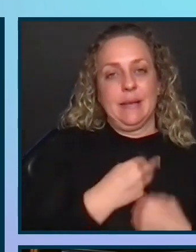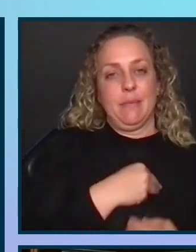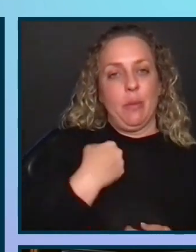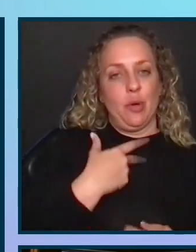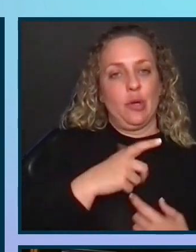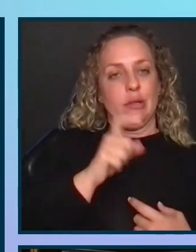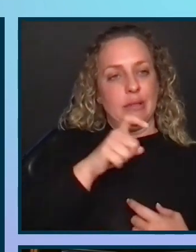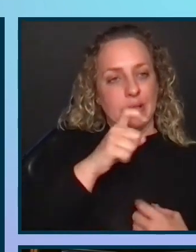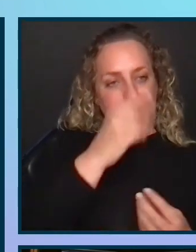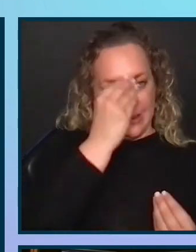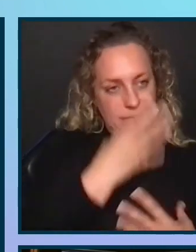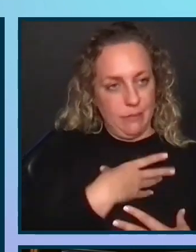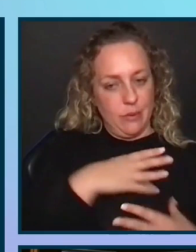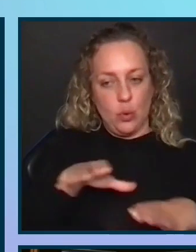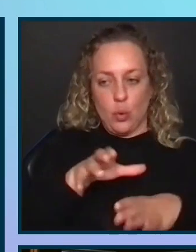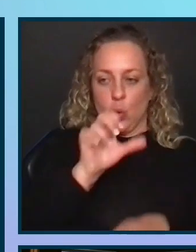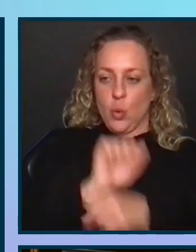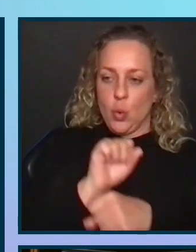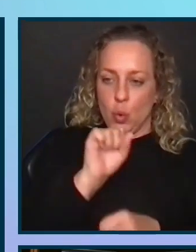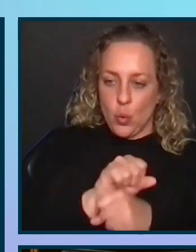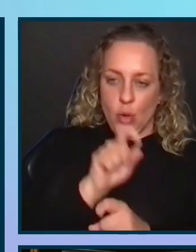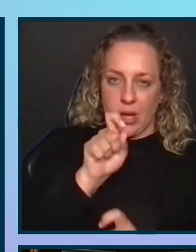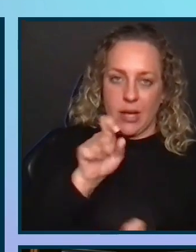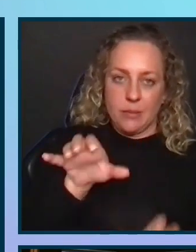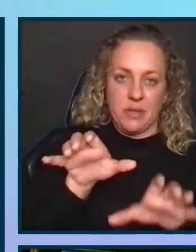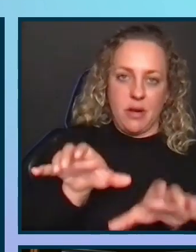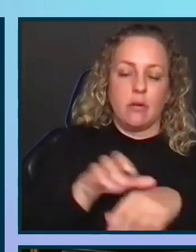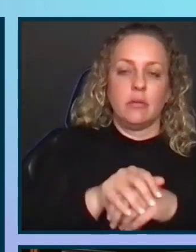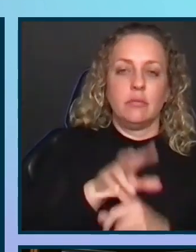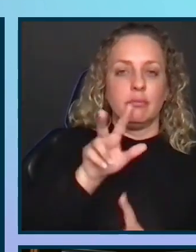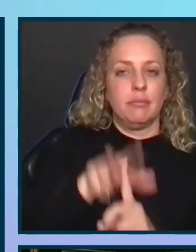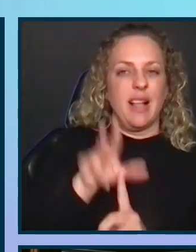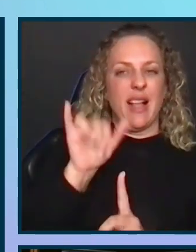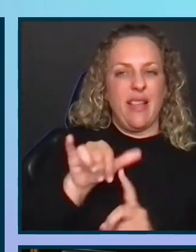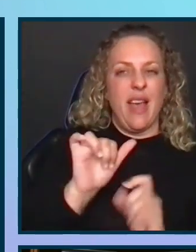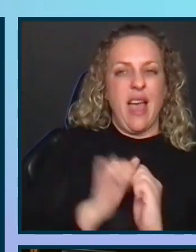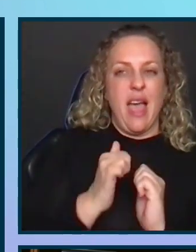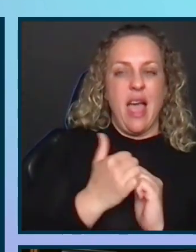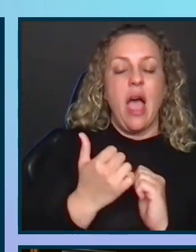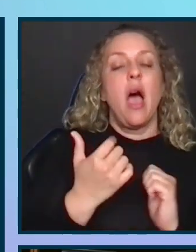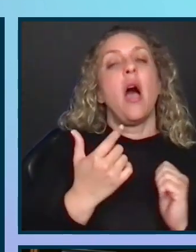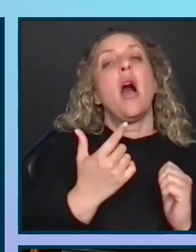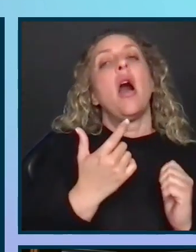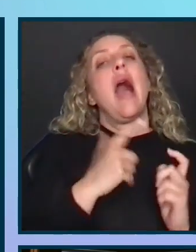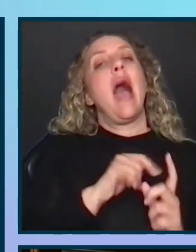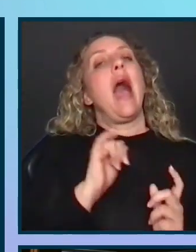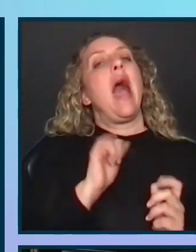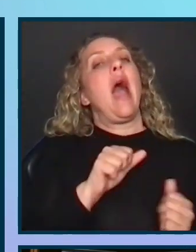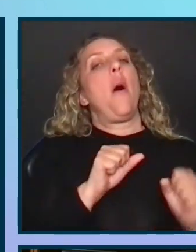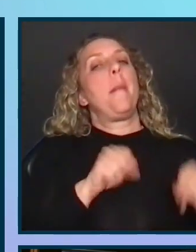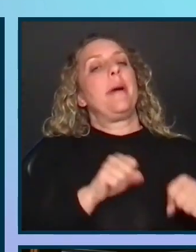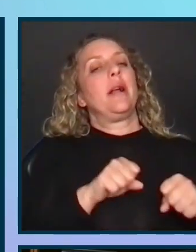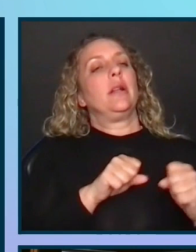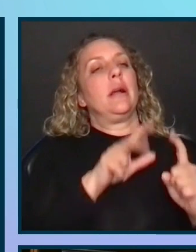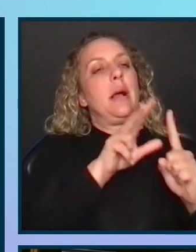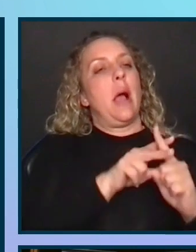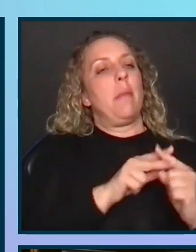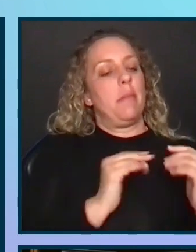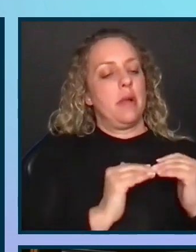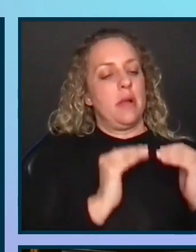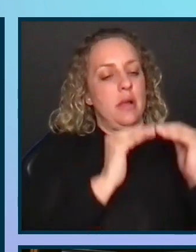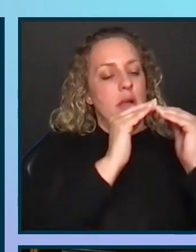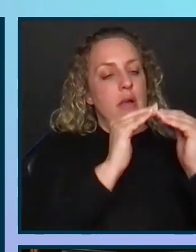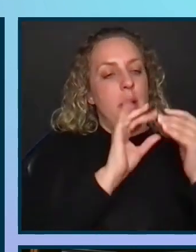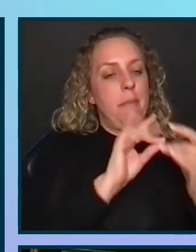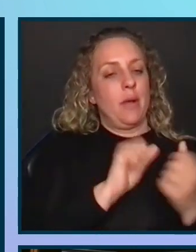to be able to do the work that's going to have to be done. The ability is implementing those changes in stages based on the priority.